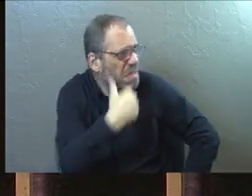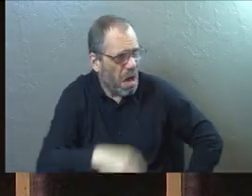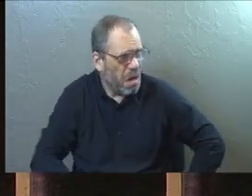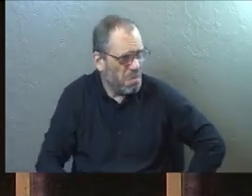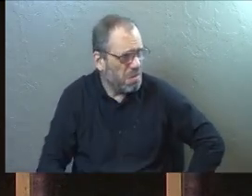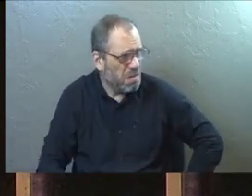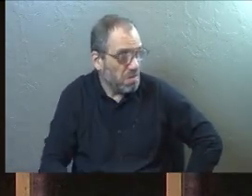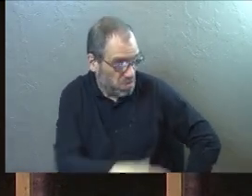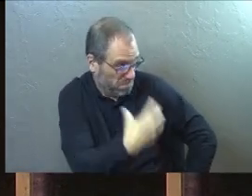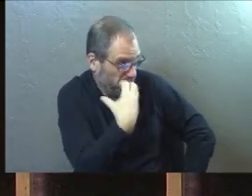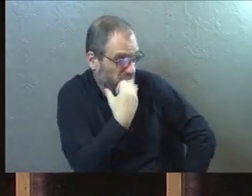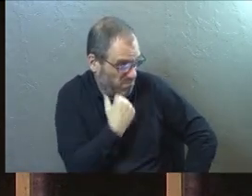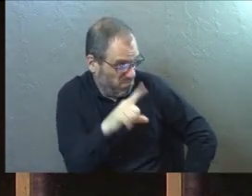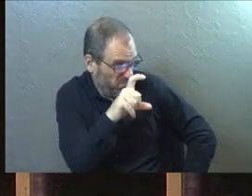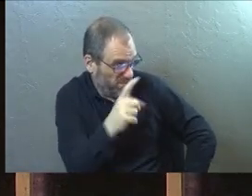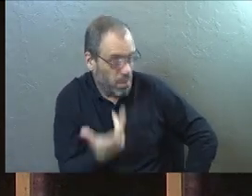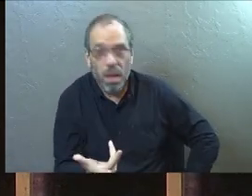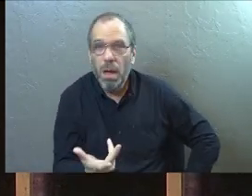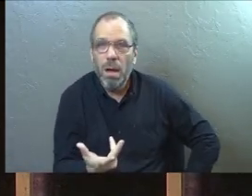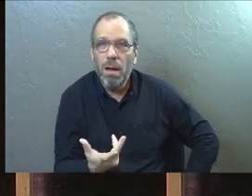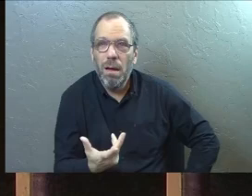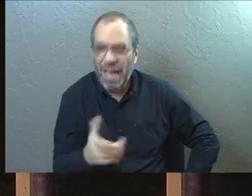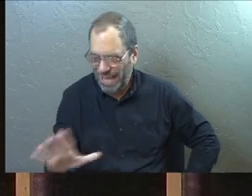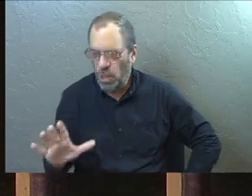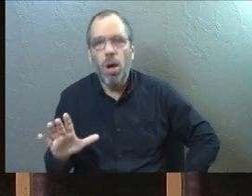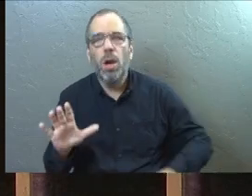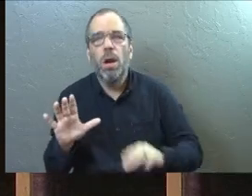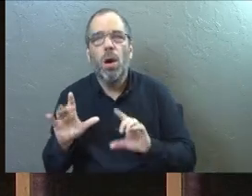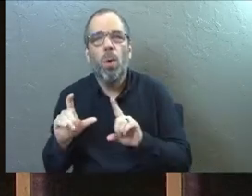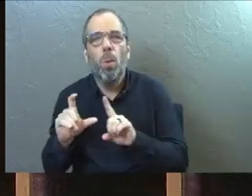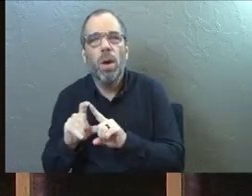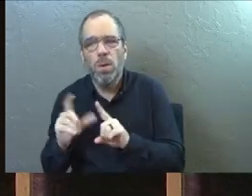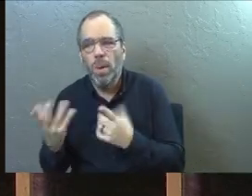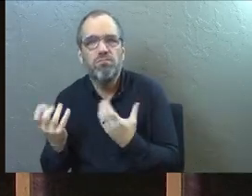Didn't you care? It's all in her words.